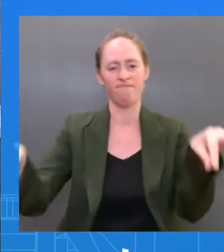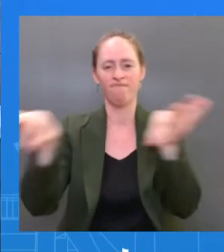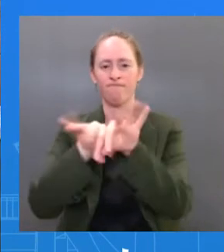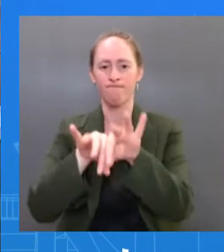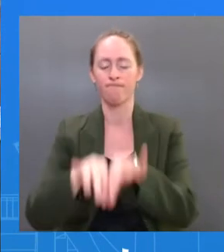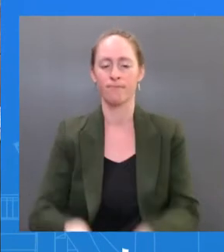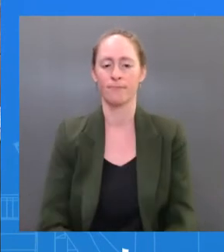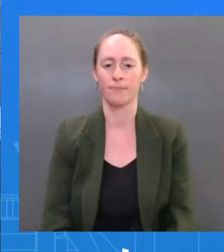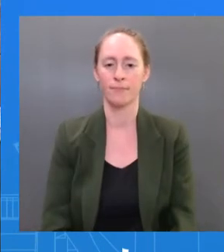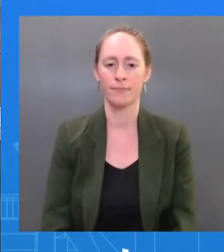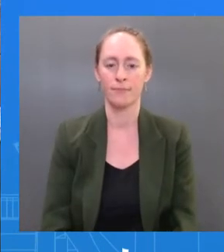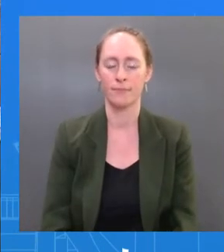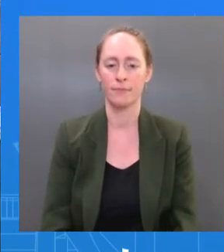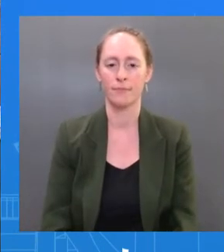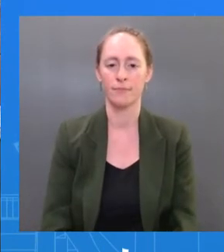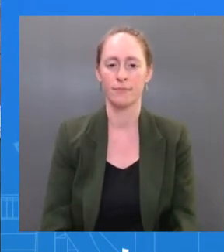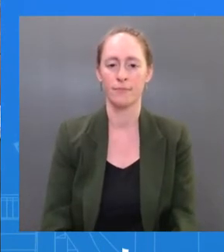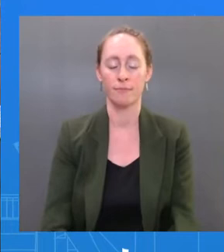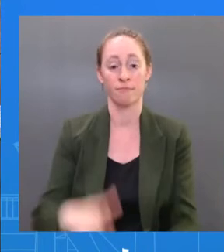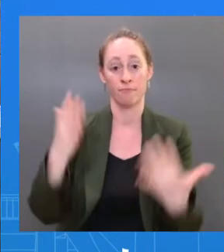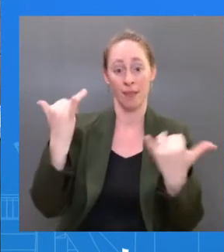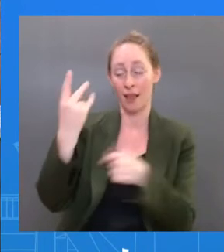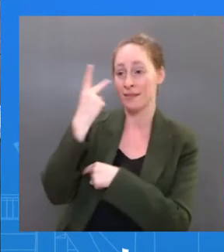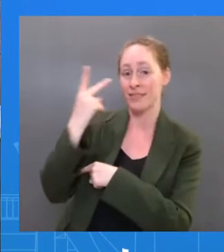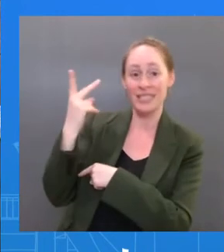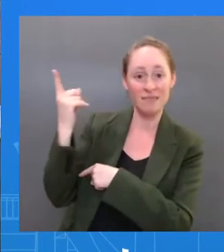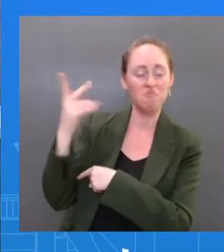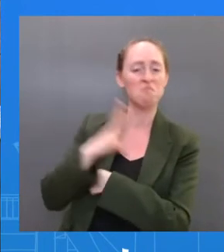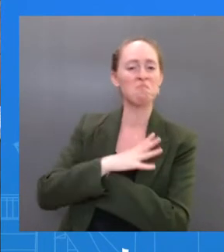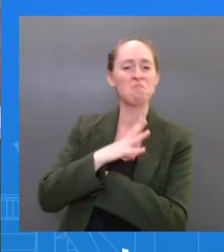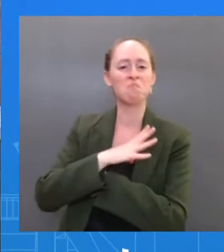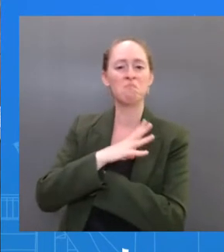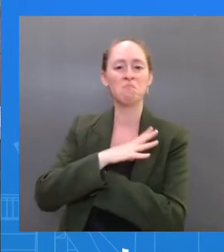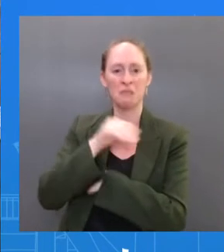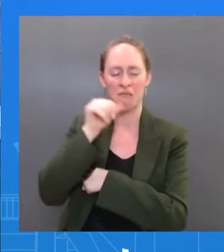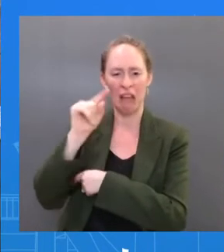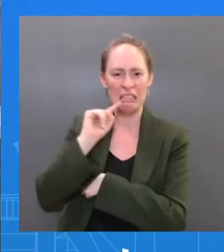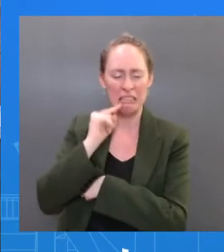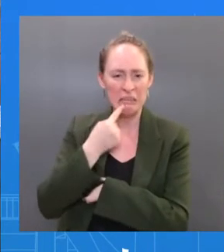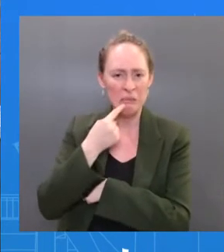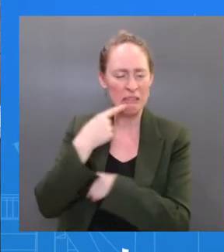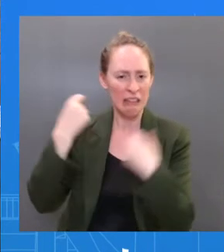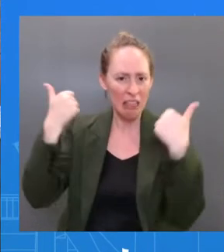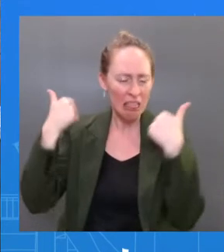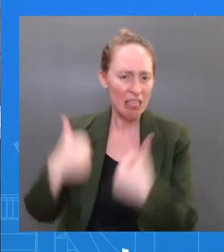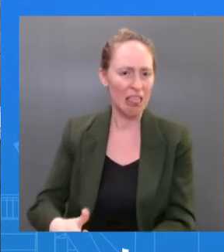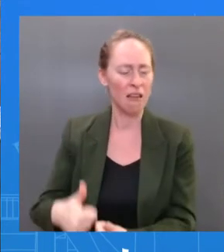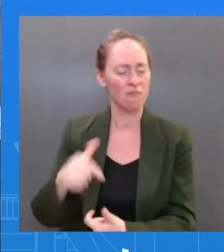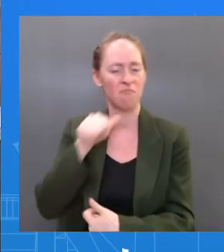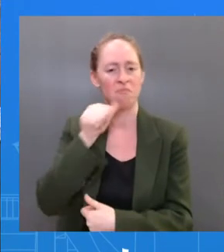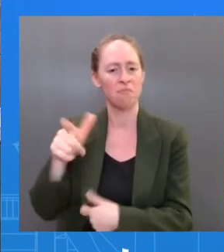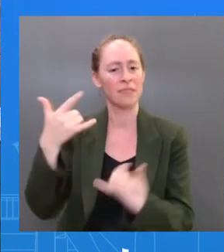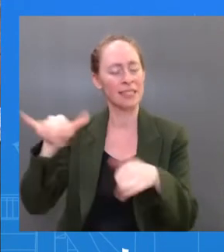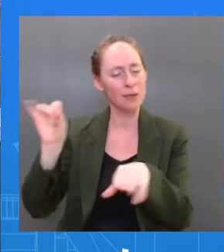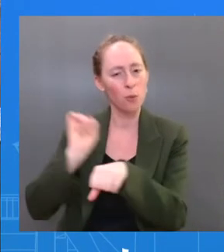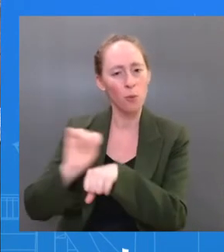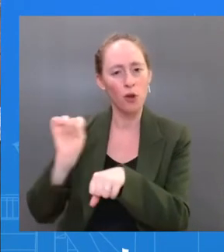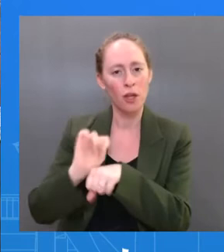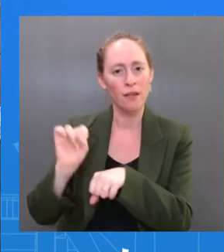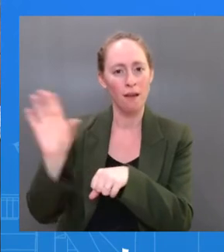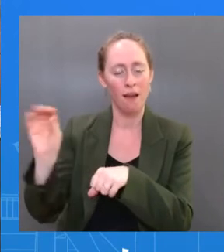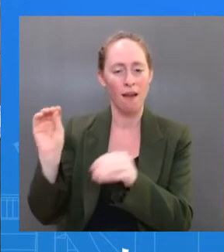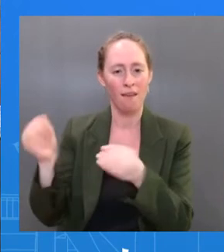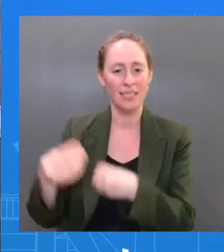to work. And — and like many Americans, this is — you know, we have to make sure that we send out message